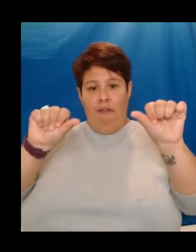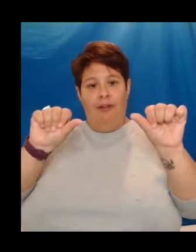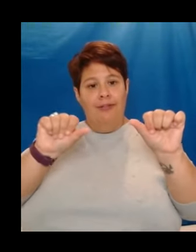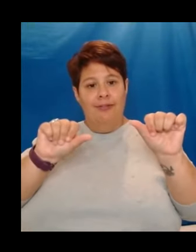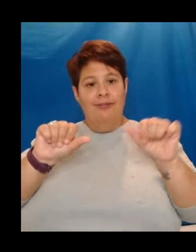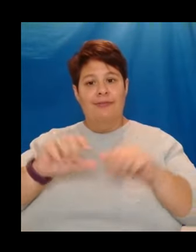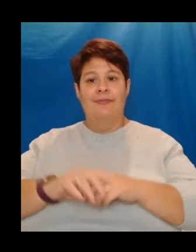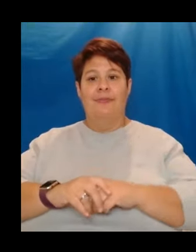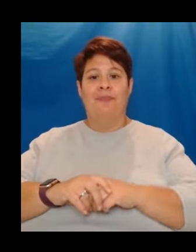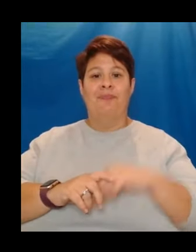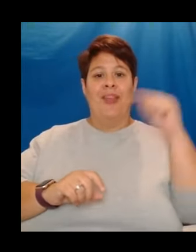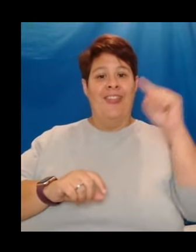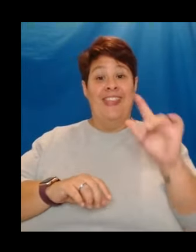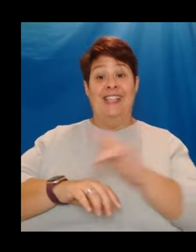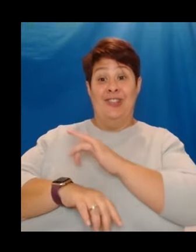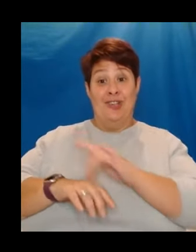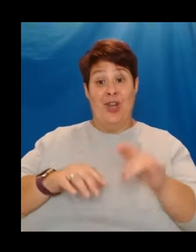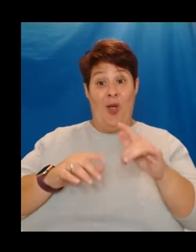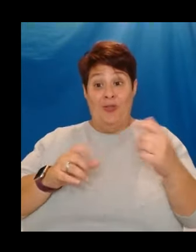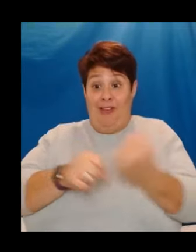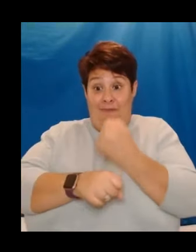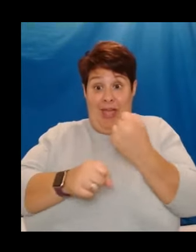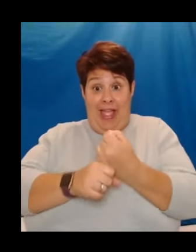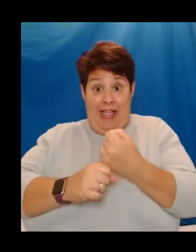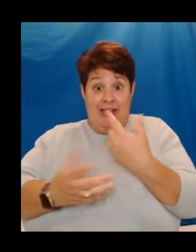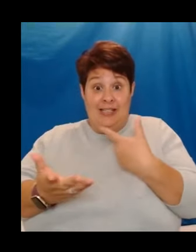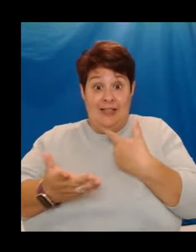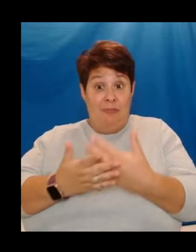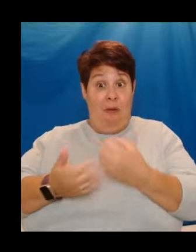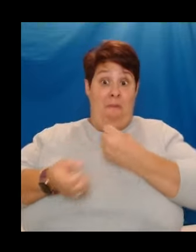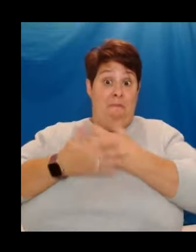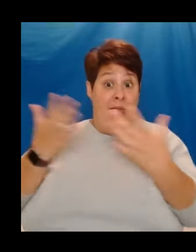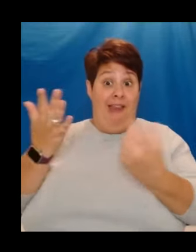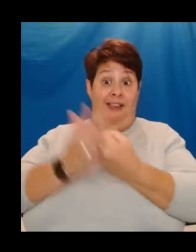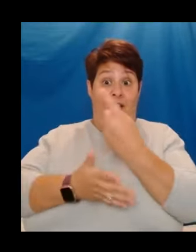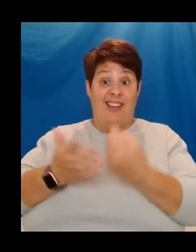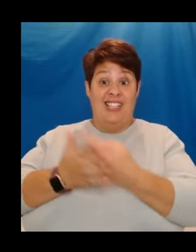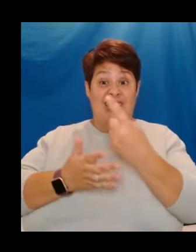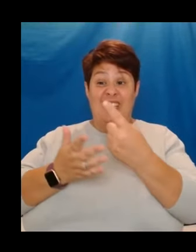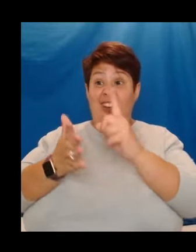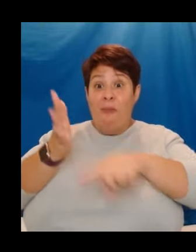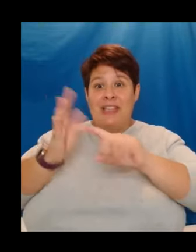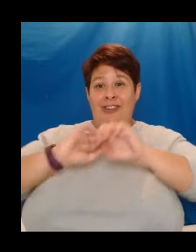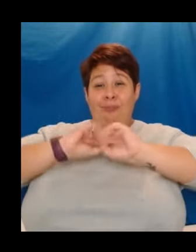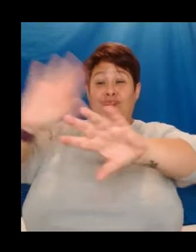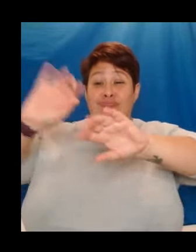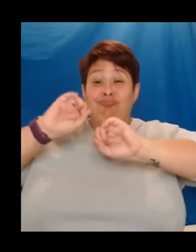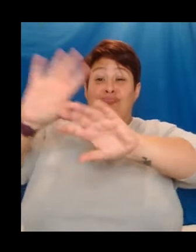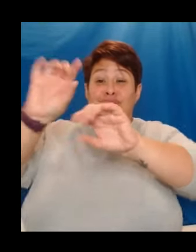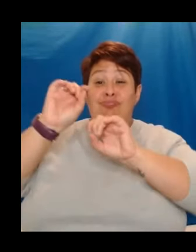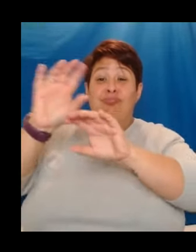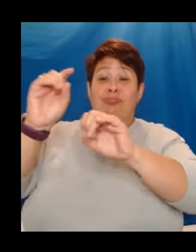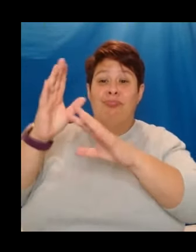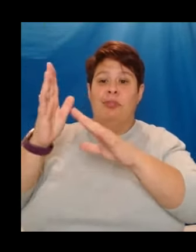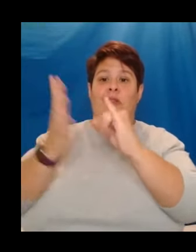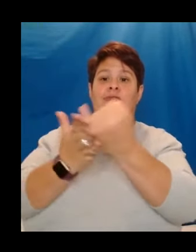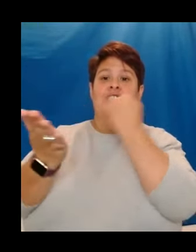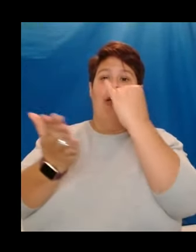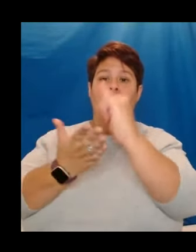These are the shows I've made, but I've thrown many more ideas at commissioners in that time. All have been rejected.